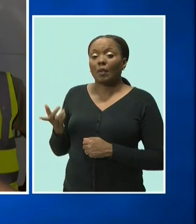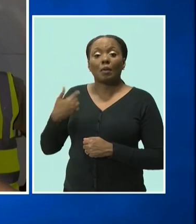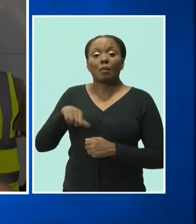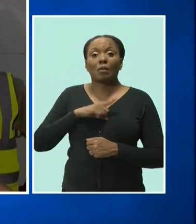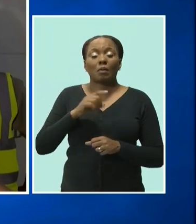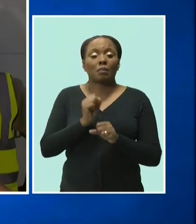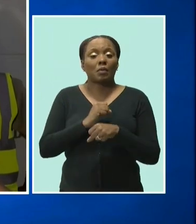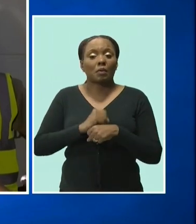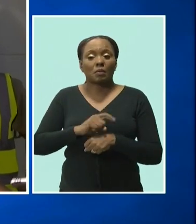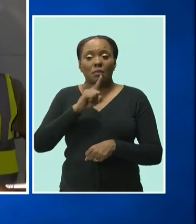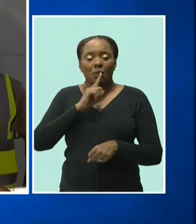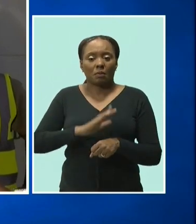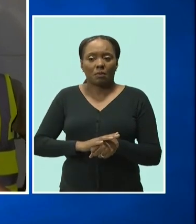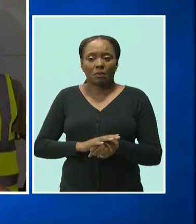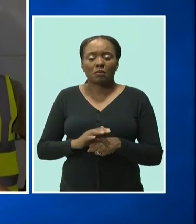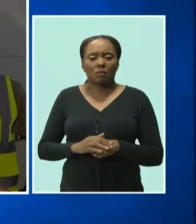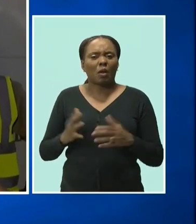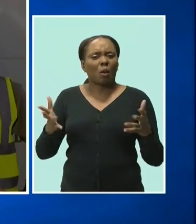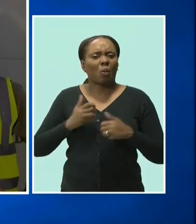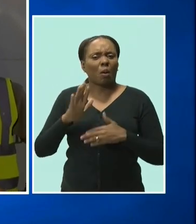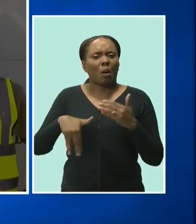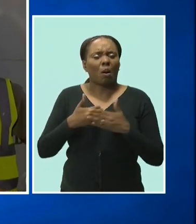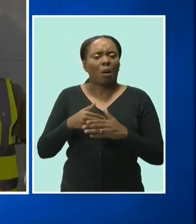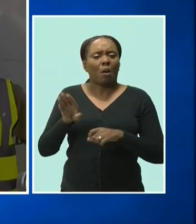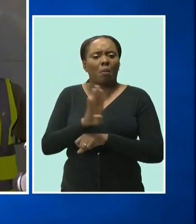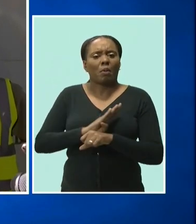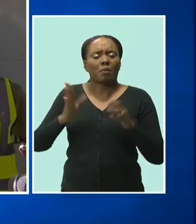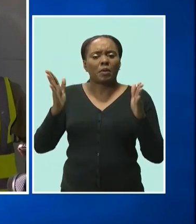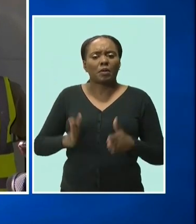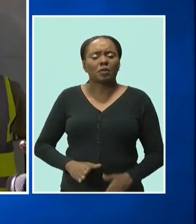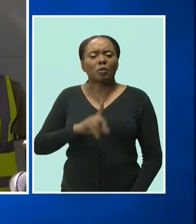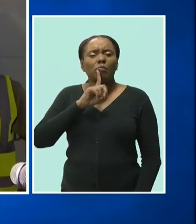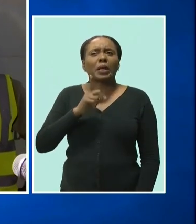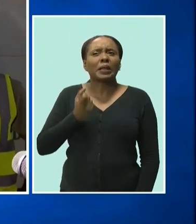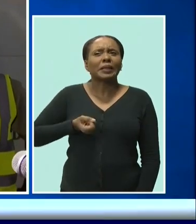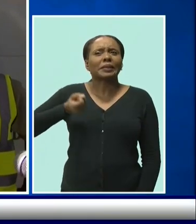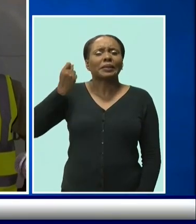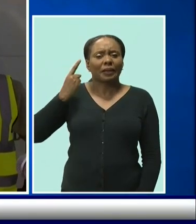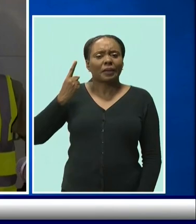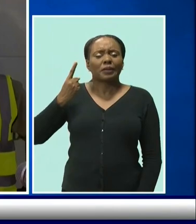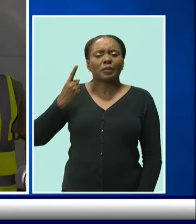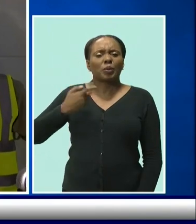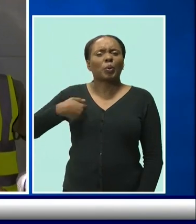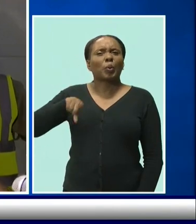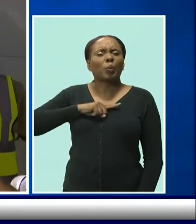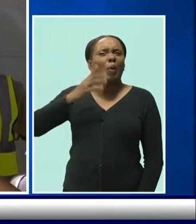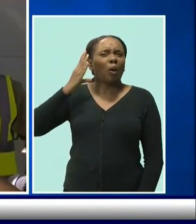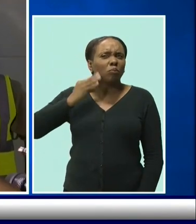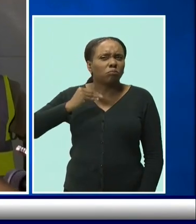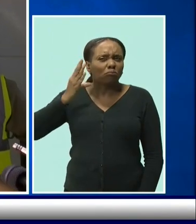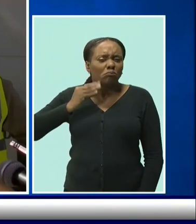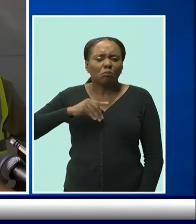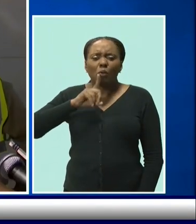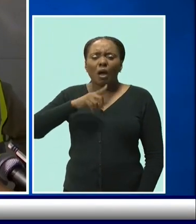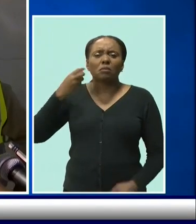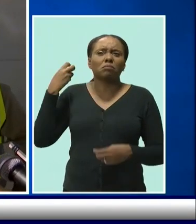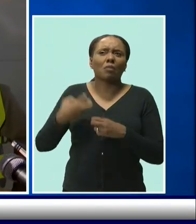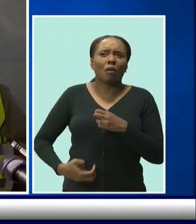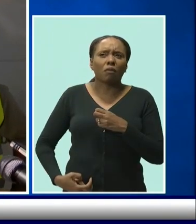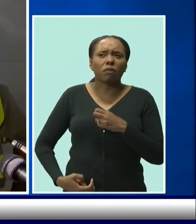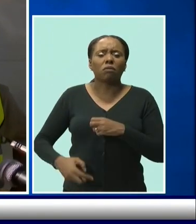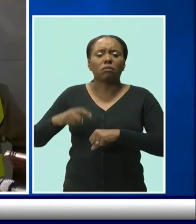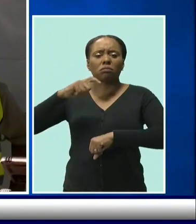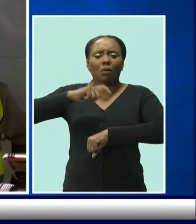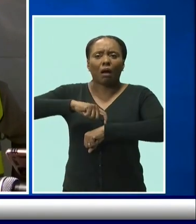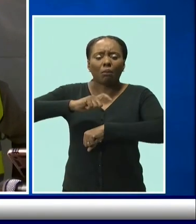and I want all Barbados to appreciate the fact that even though we are going through a very difficult period, the